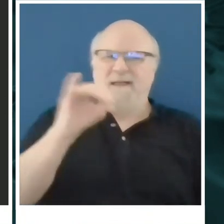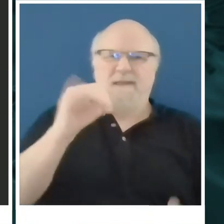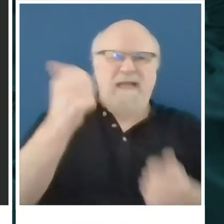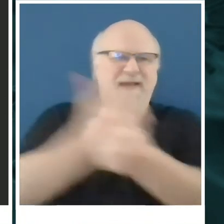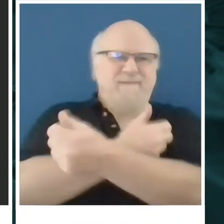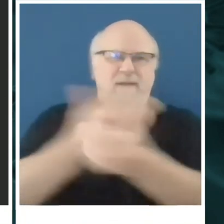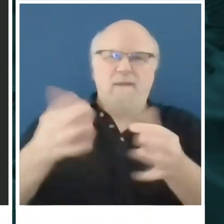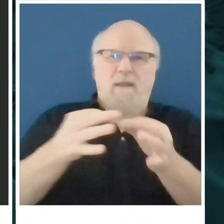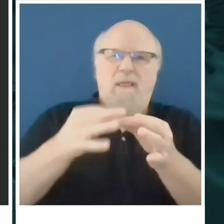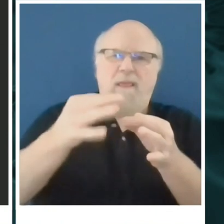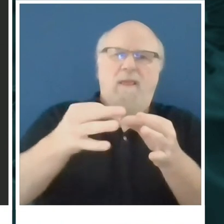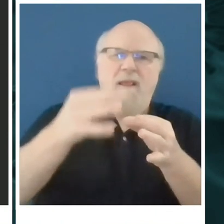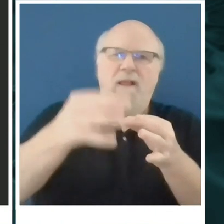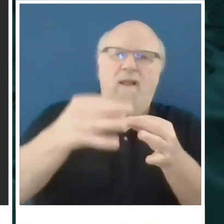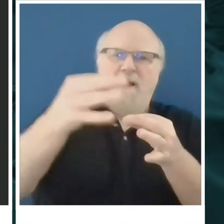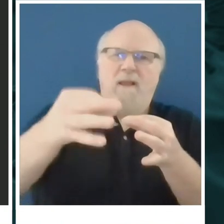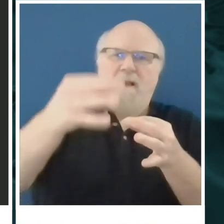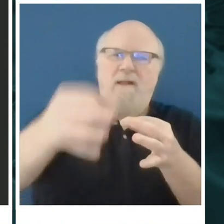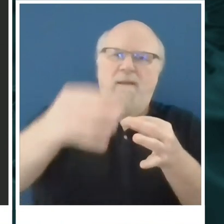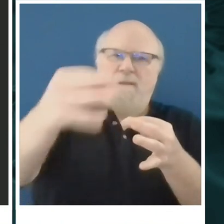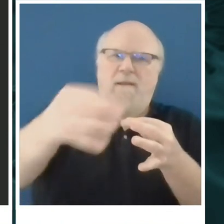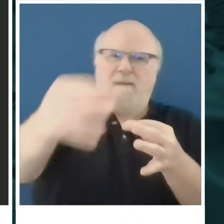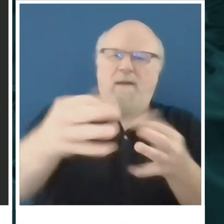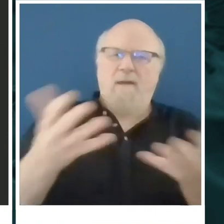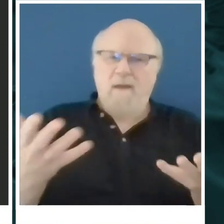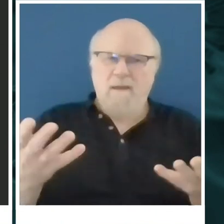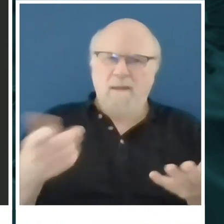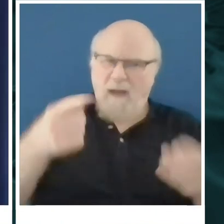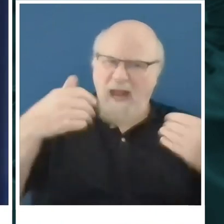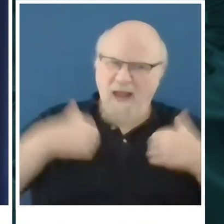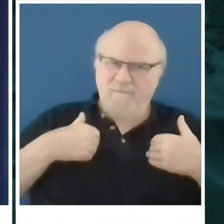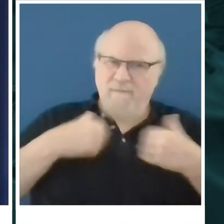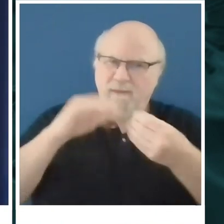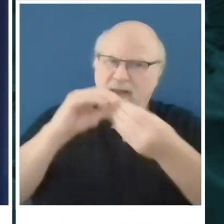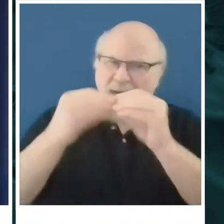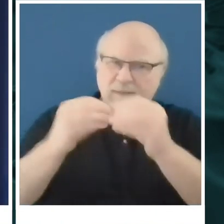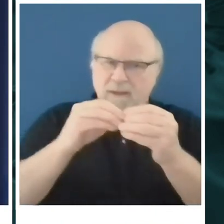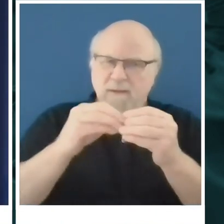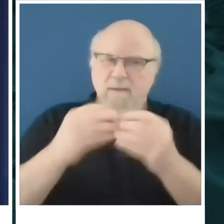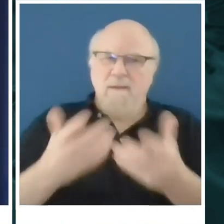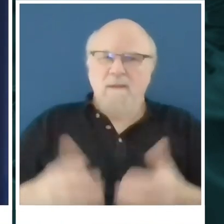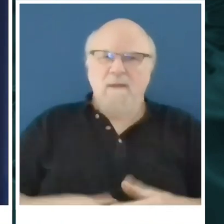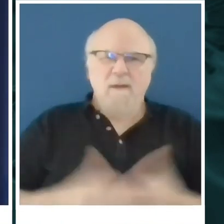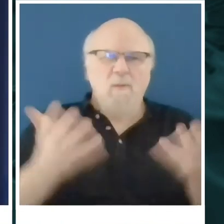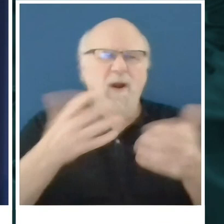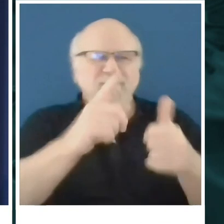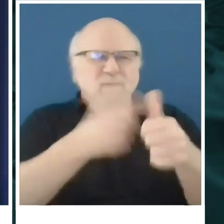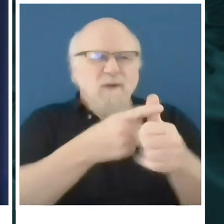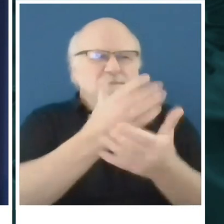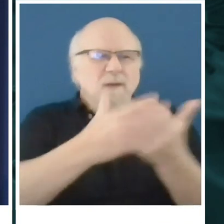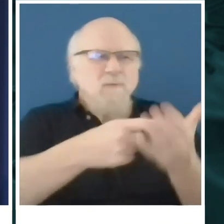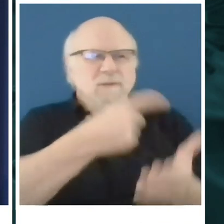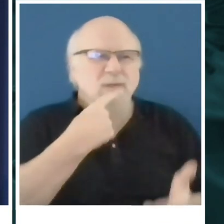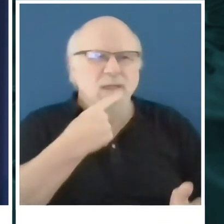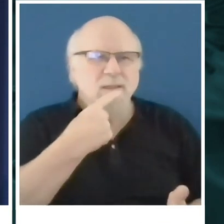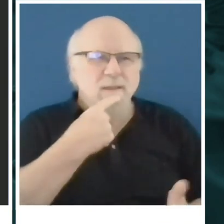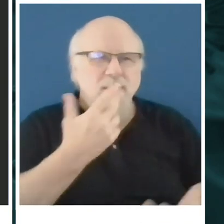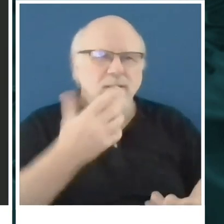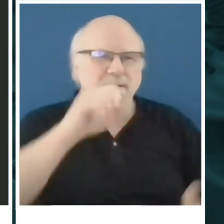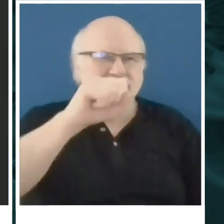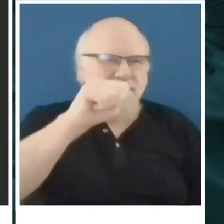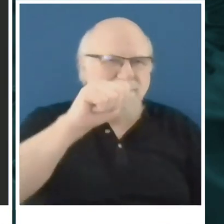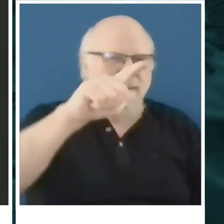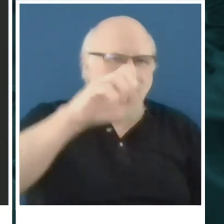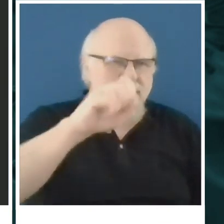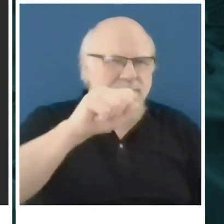So I want to get some commentary on that, some hard figures if you got them. Thank you. What was the first part of the question about sales tax? I didn't hear it. Yeah.